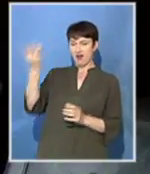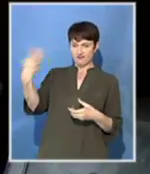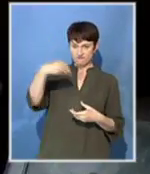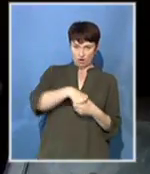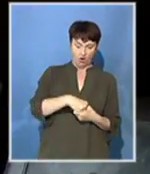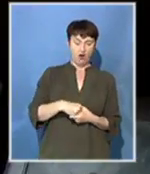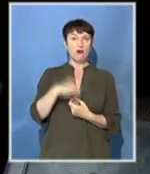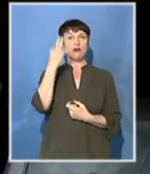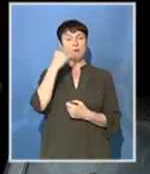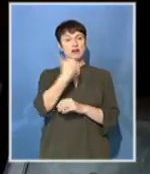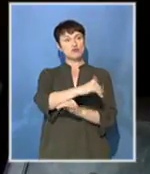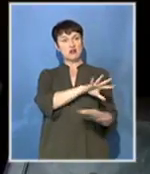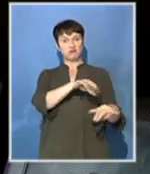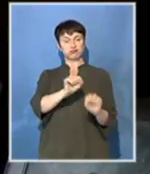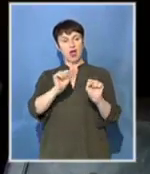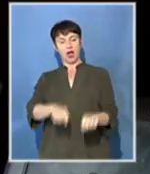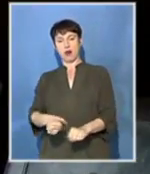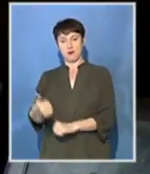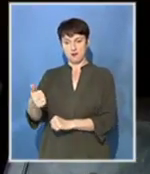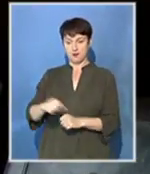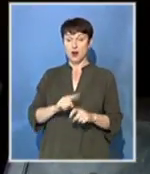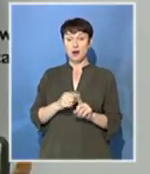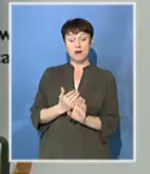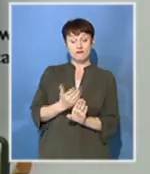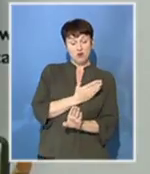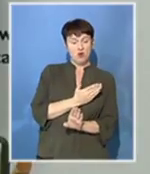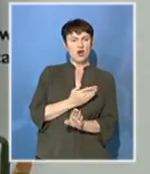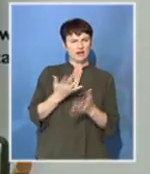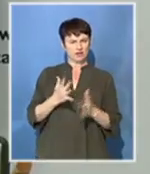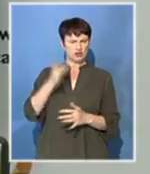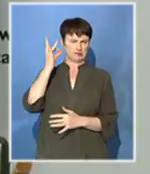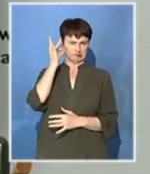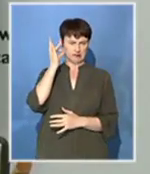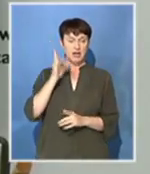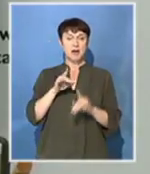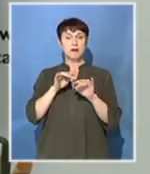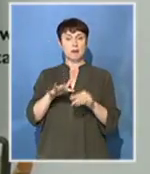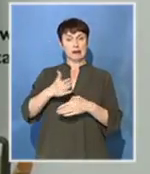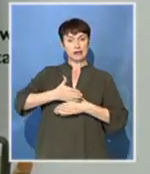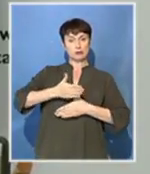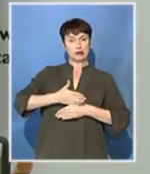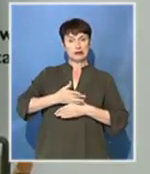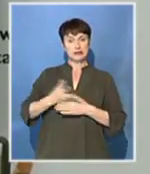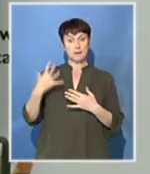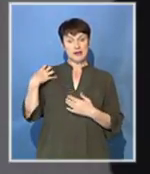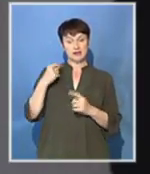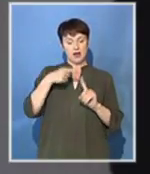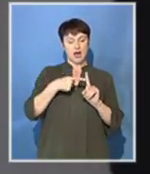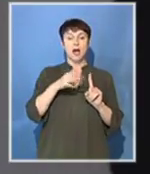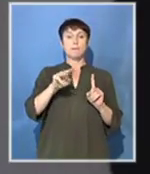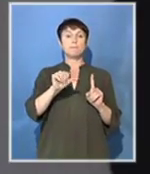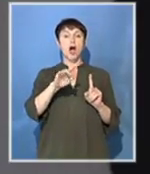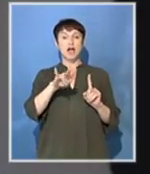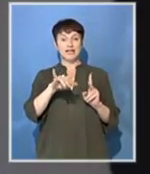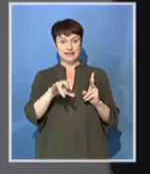A few days before that, MPs were told of a meeting between Deputy Public Enterprises Minister Ben Martins and